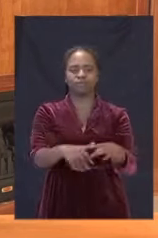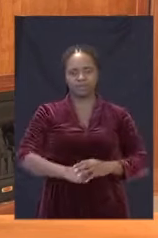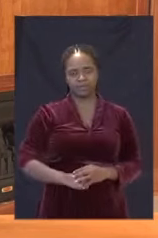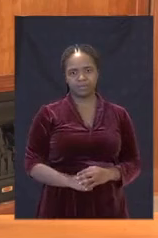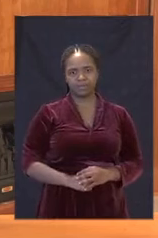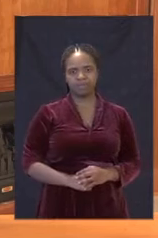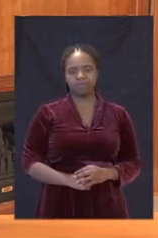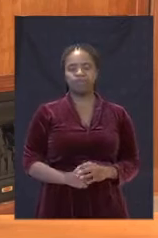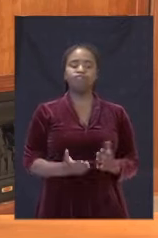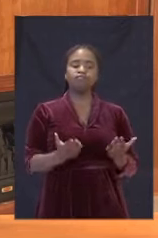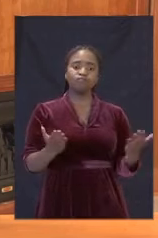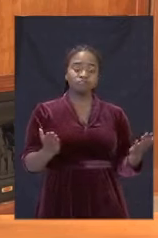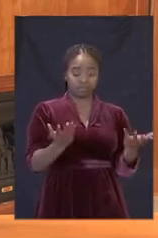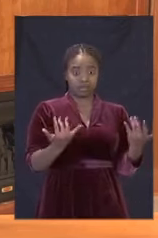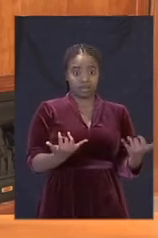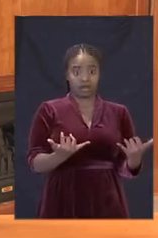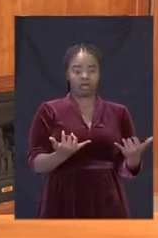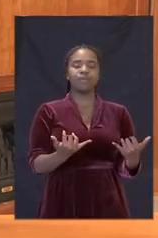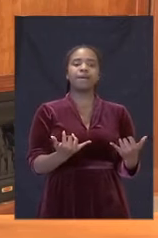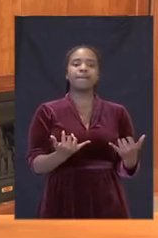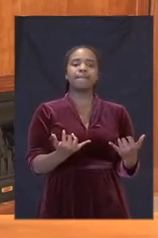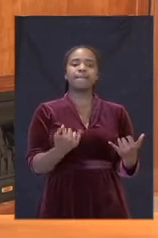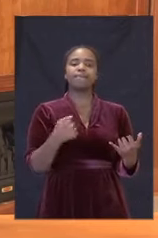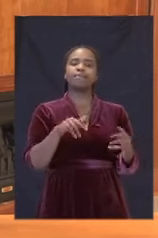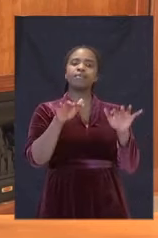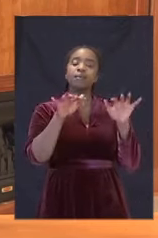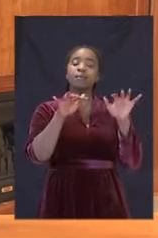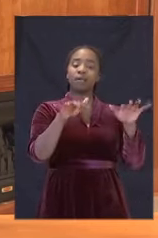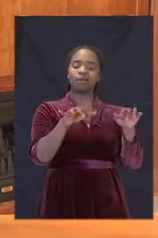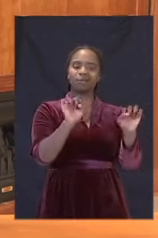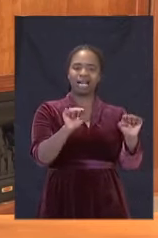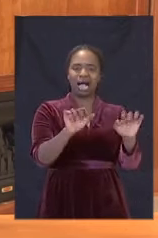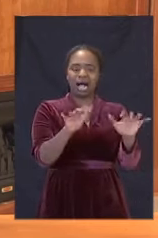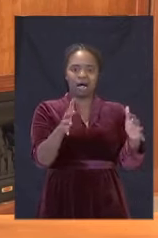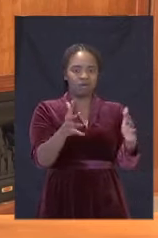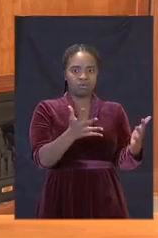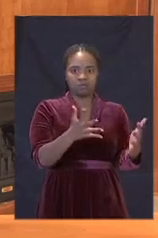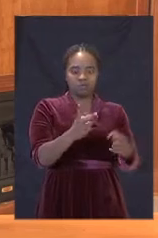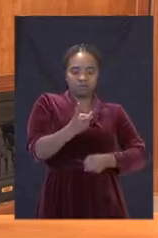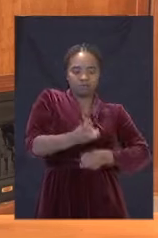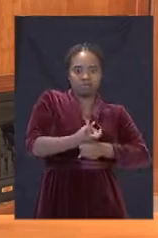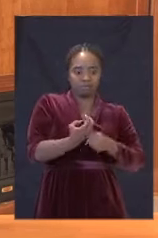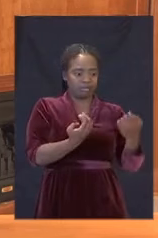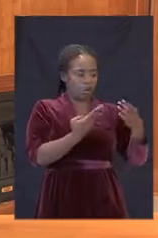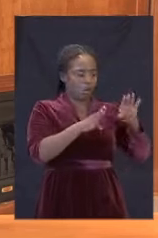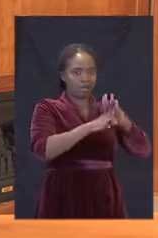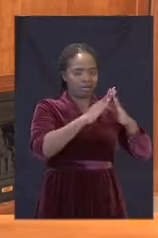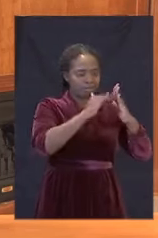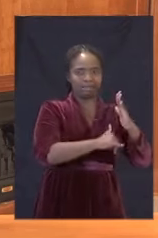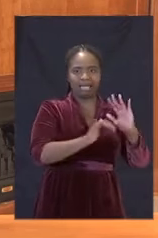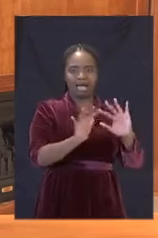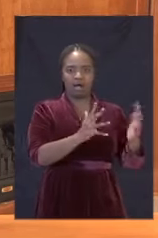With our focus now on enabling our people to cope during this crisis and rebuilding our